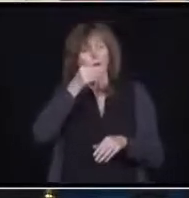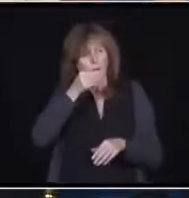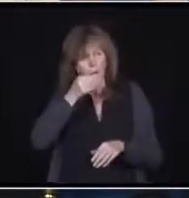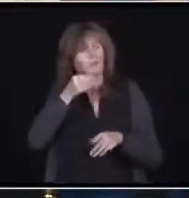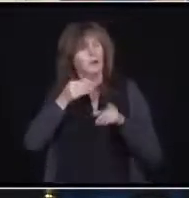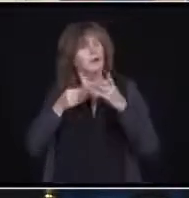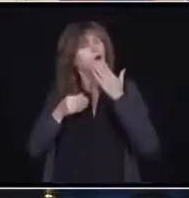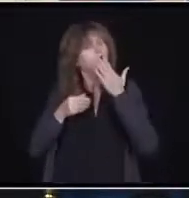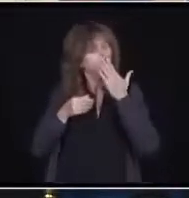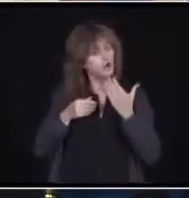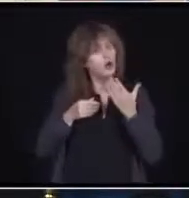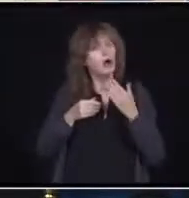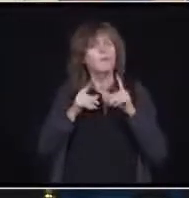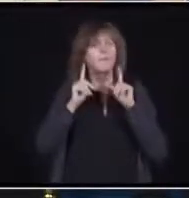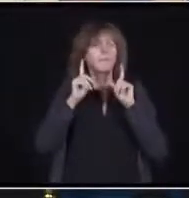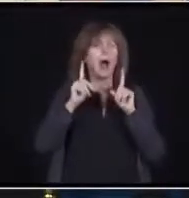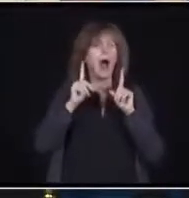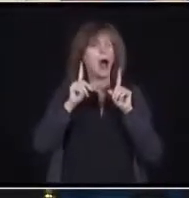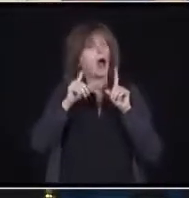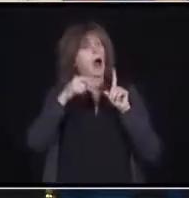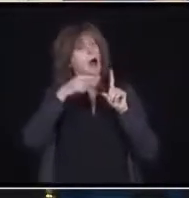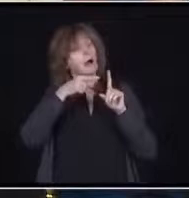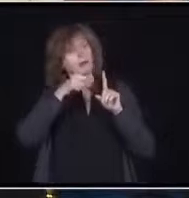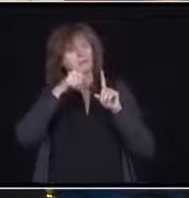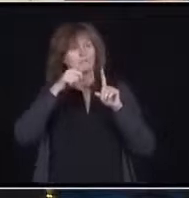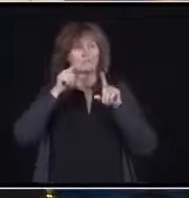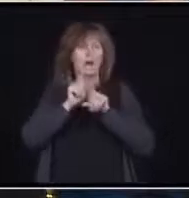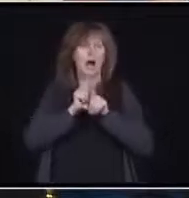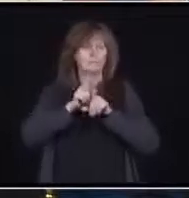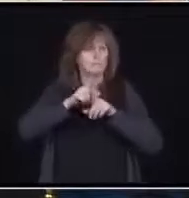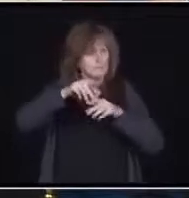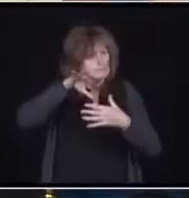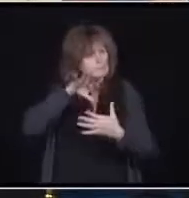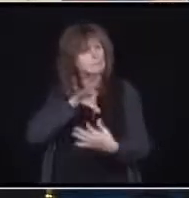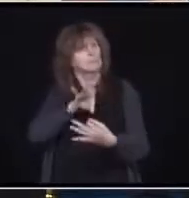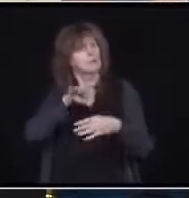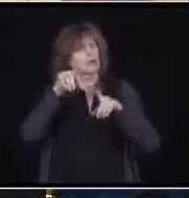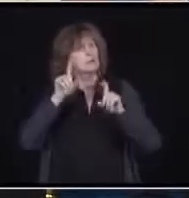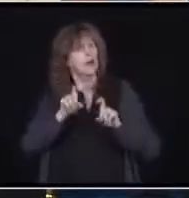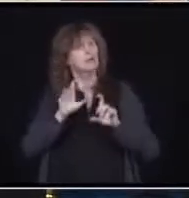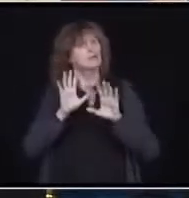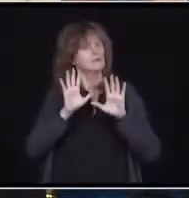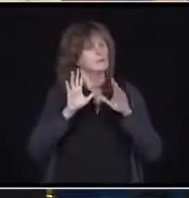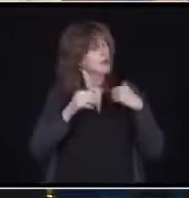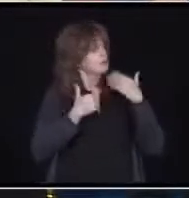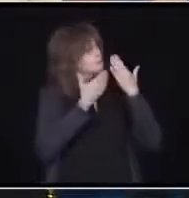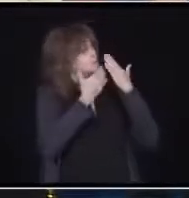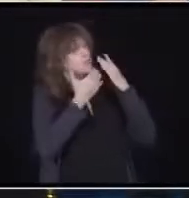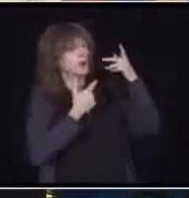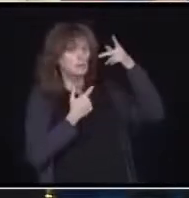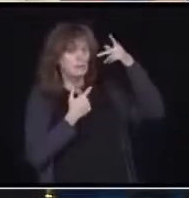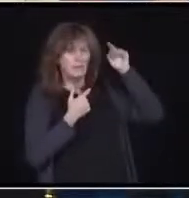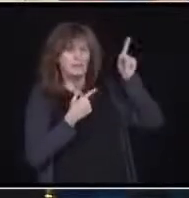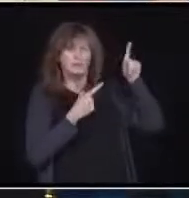Prime Minister, for moving forward on that. But it's the other tests. And I have confidence in them. I really do.